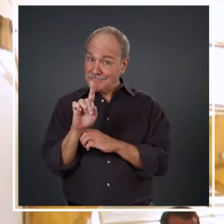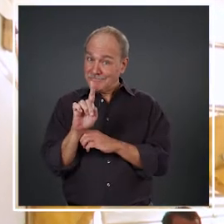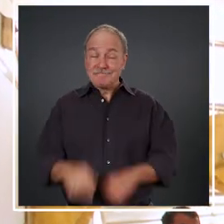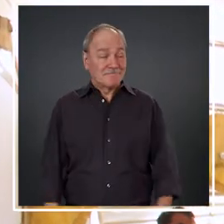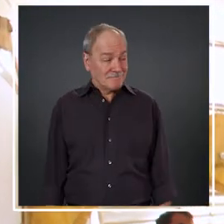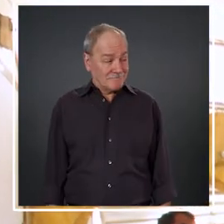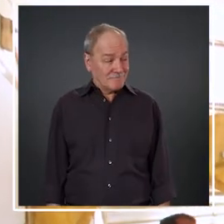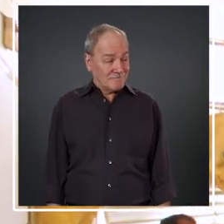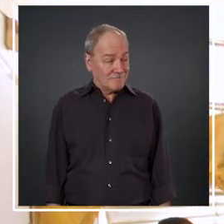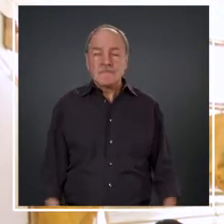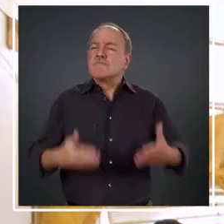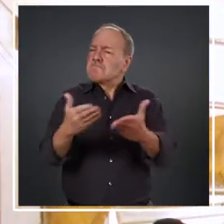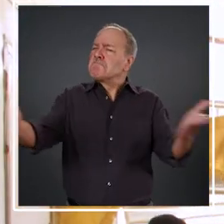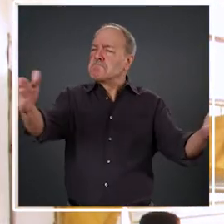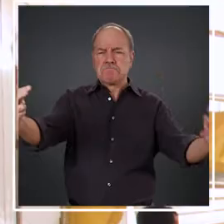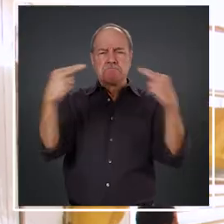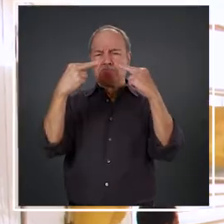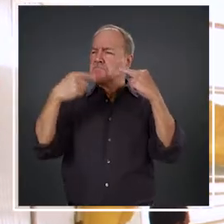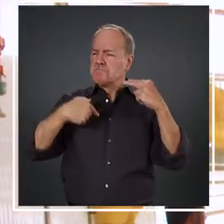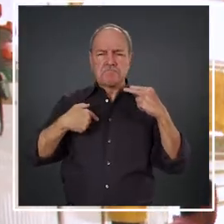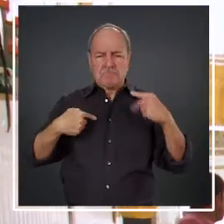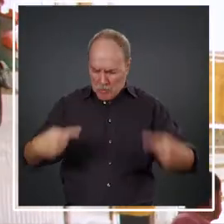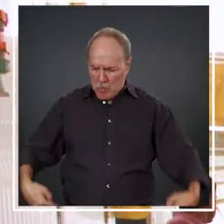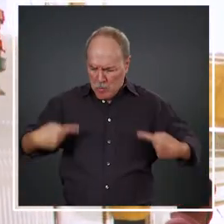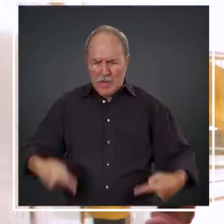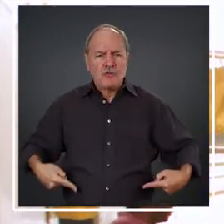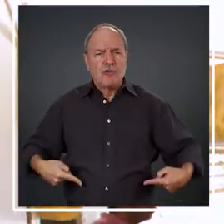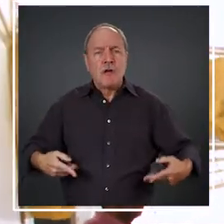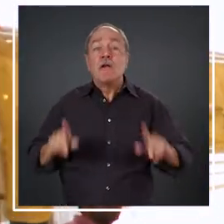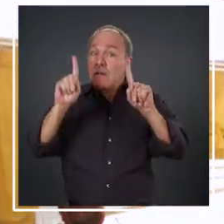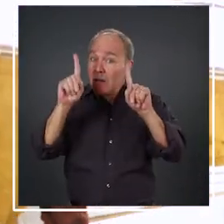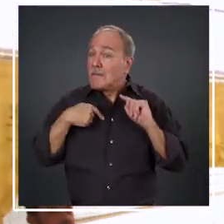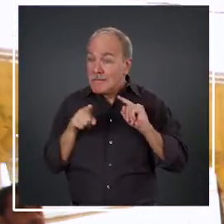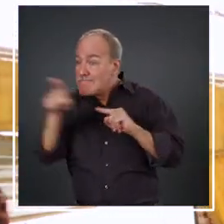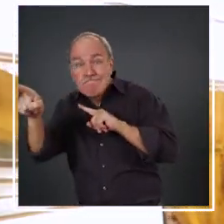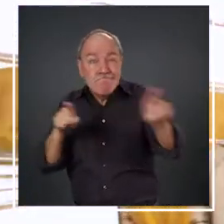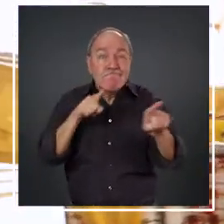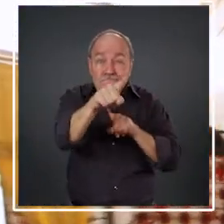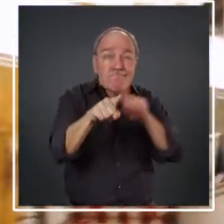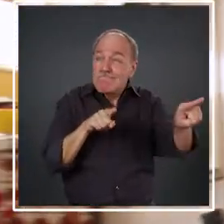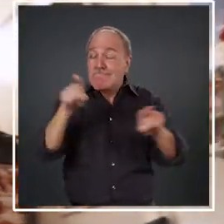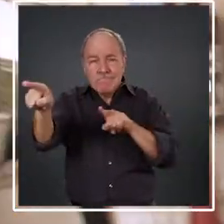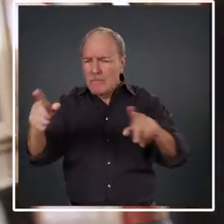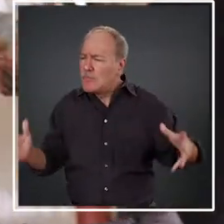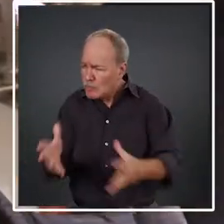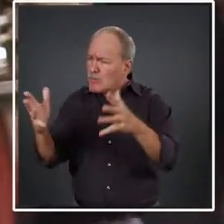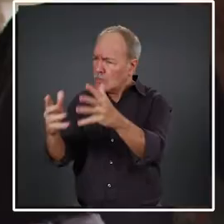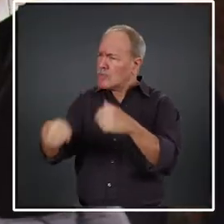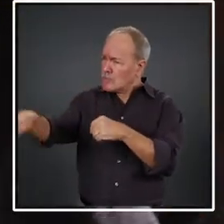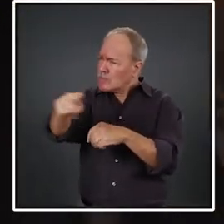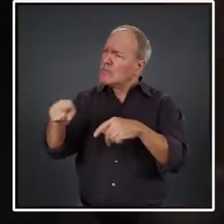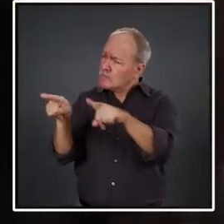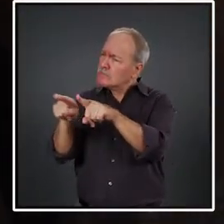Everyone knows I'm in a wheelchair, but I go all over the place so that I can encourage others to go out